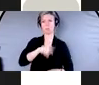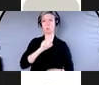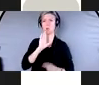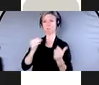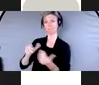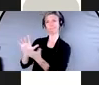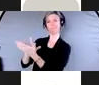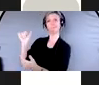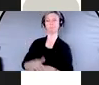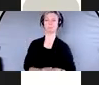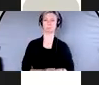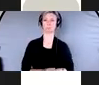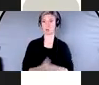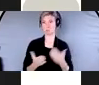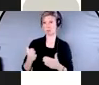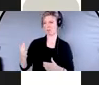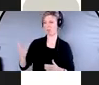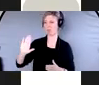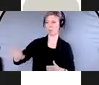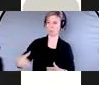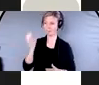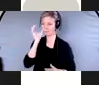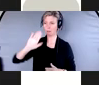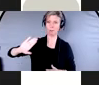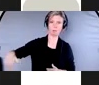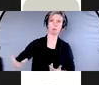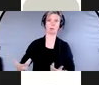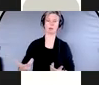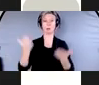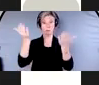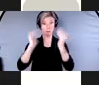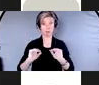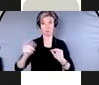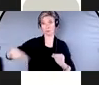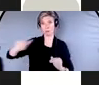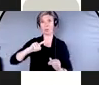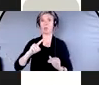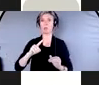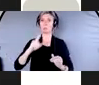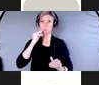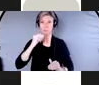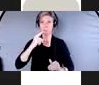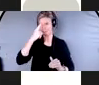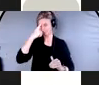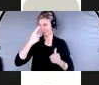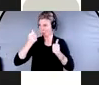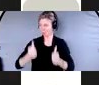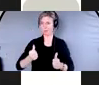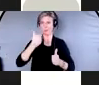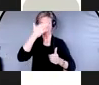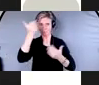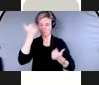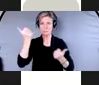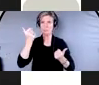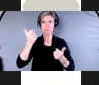acknowledging those or listening to them. So even people with dementia or cognitive impairments, who may not have a voice, thinking that no one will understand